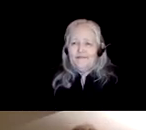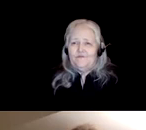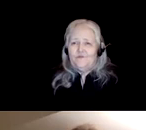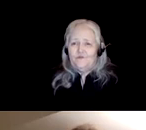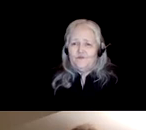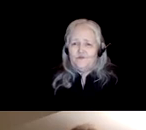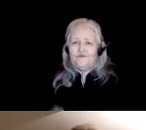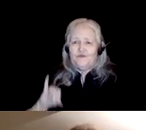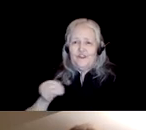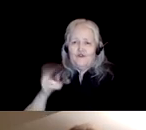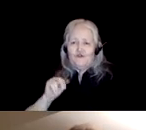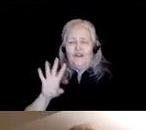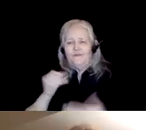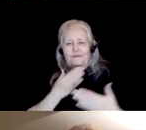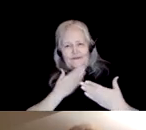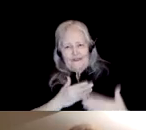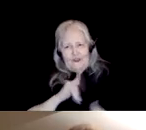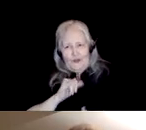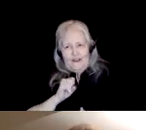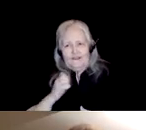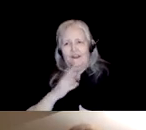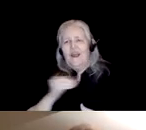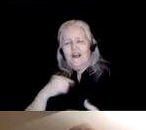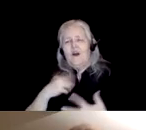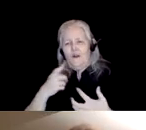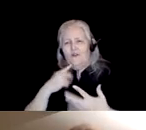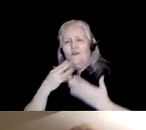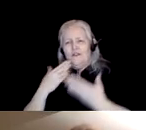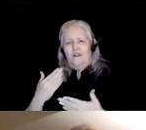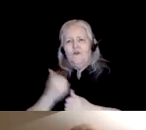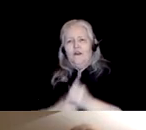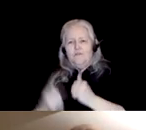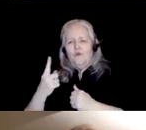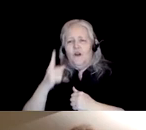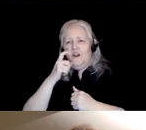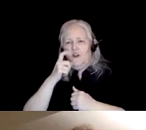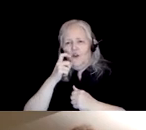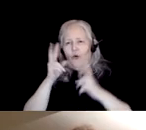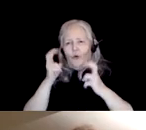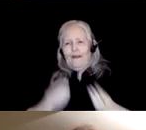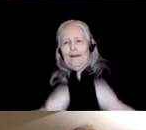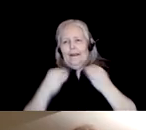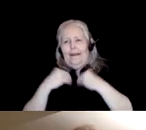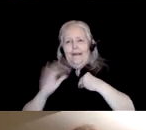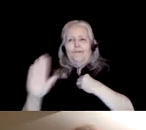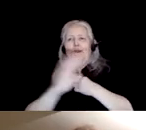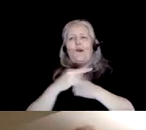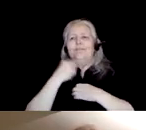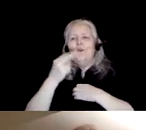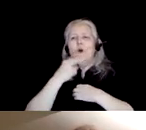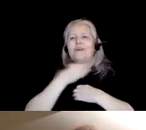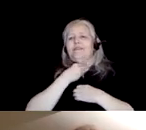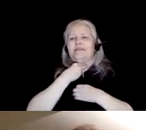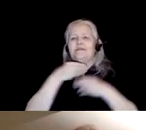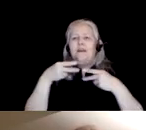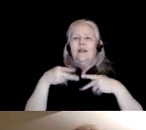Thank you, Lise. And thank you. And again, I'd like to thank all the people who who lent us their voices and their vocal tracts to work on.